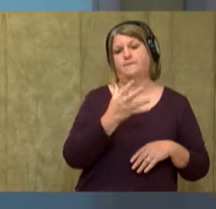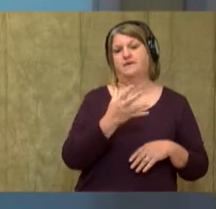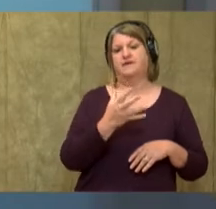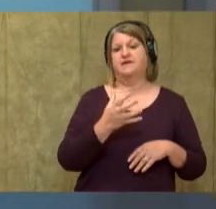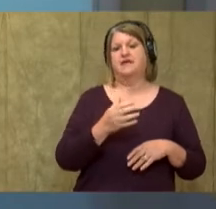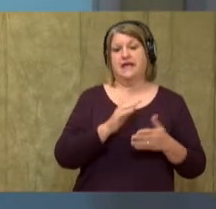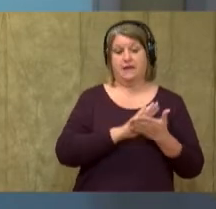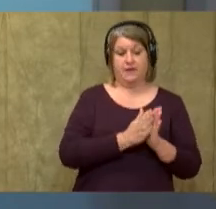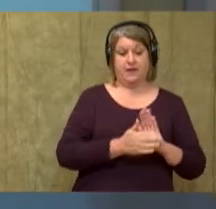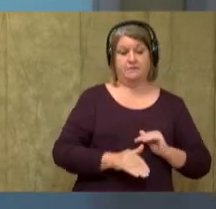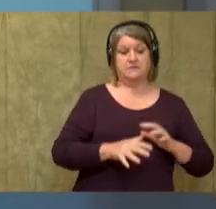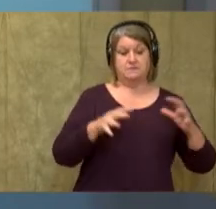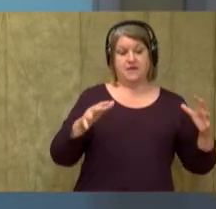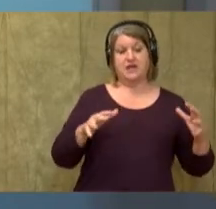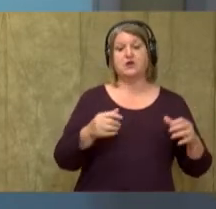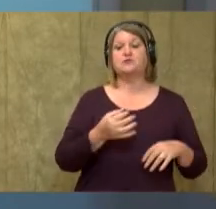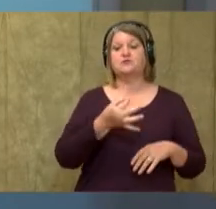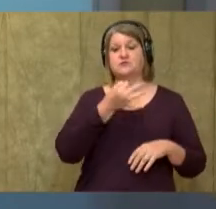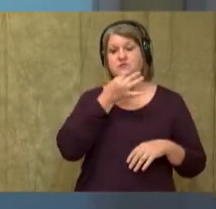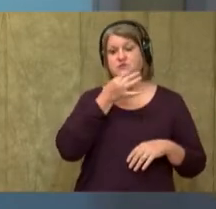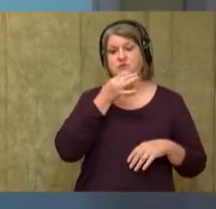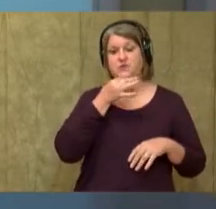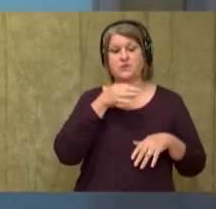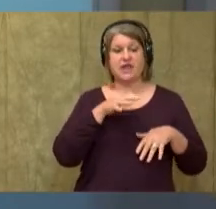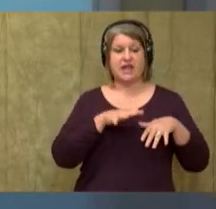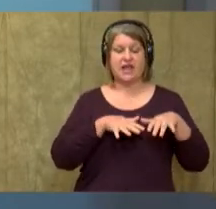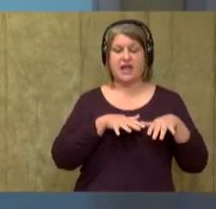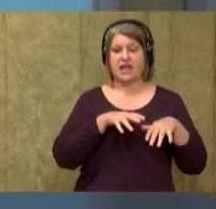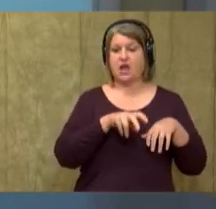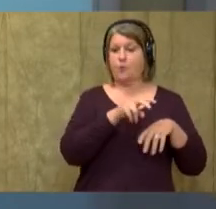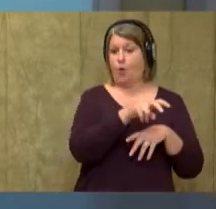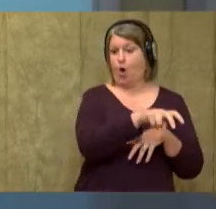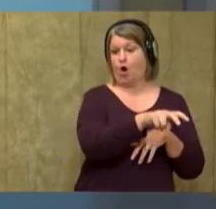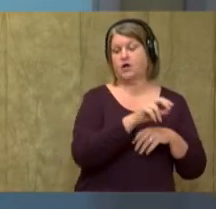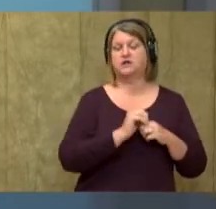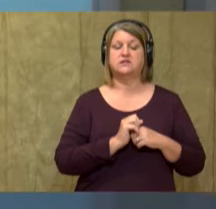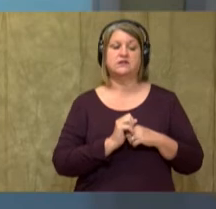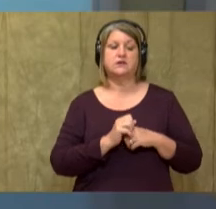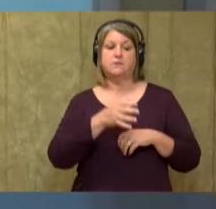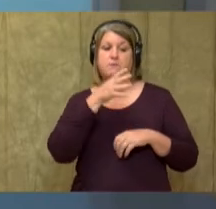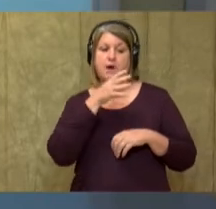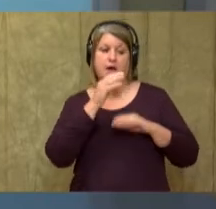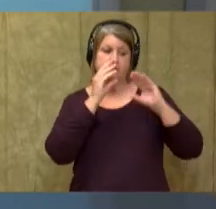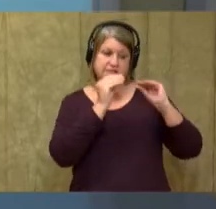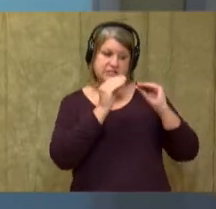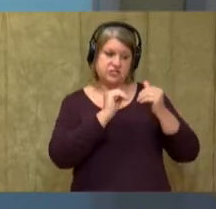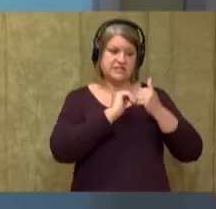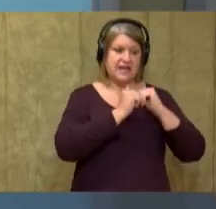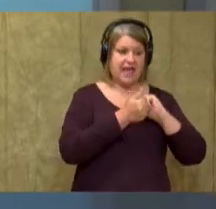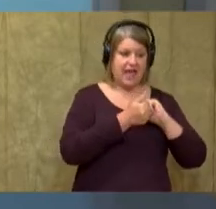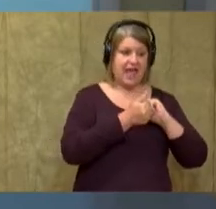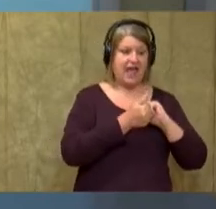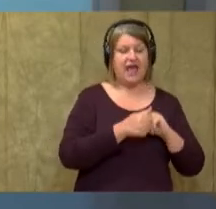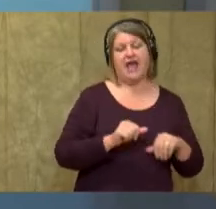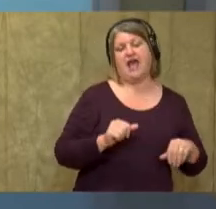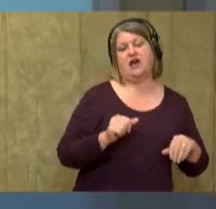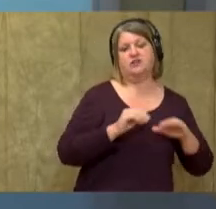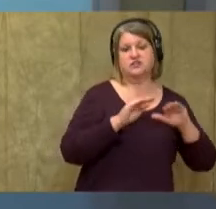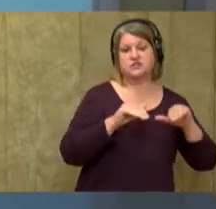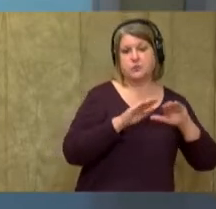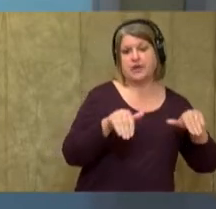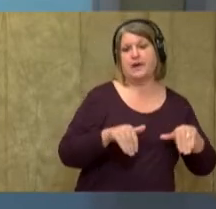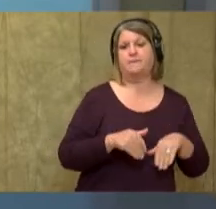walk. Its mother shows it how to hunt. She shows it how to swim. The cub likes to play.